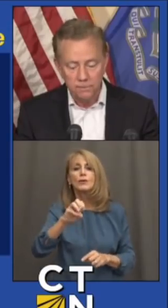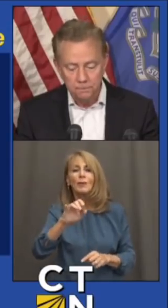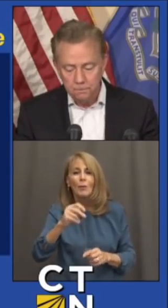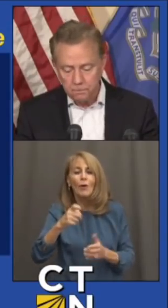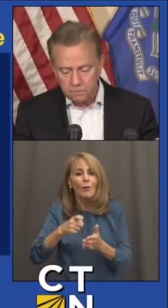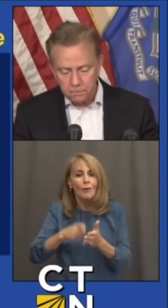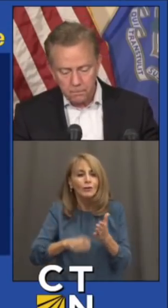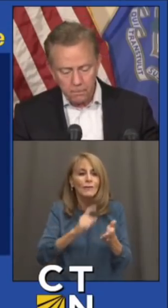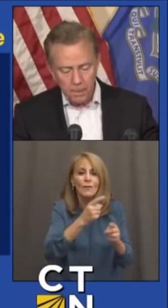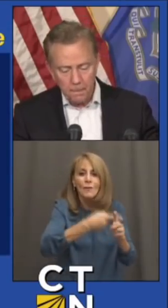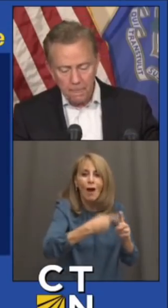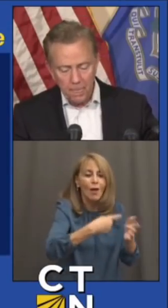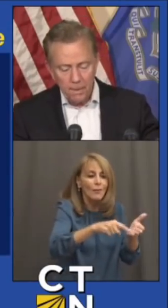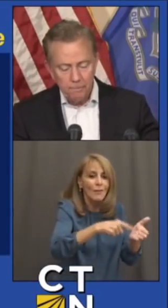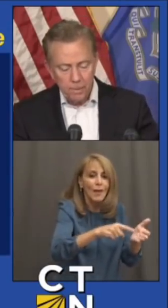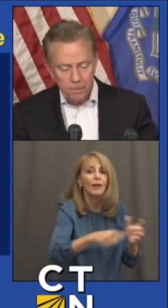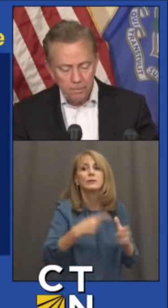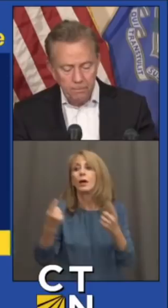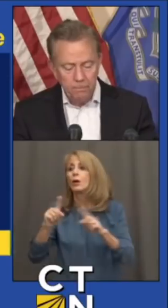have.